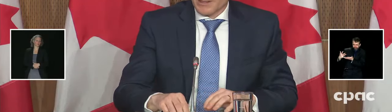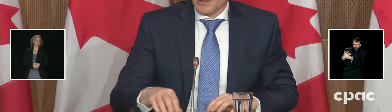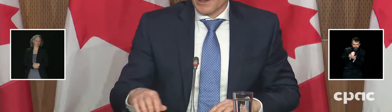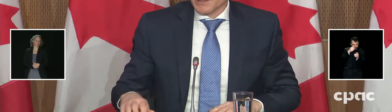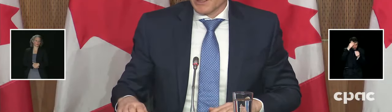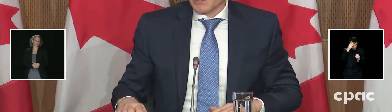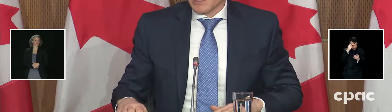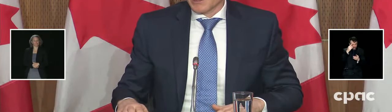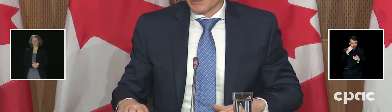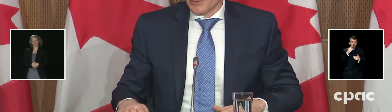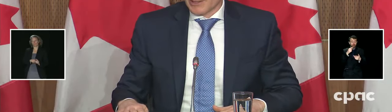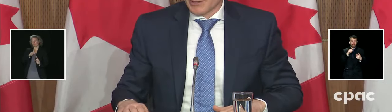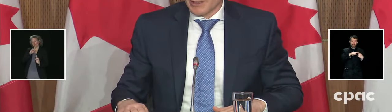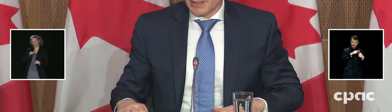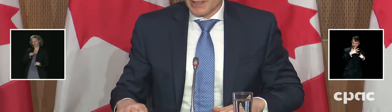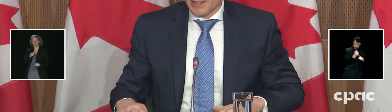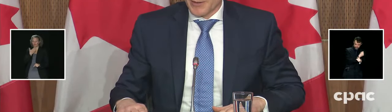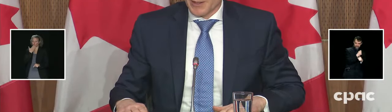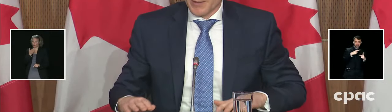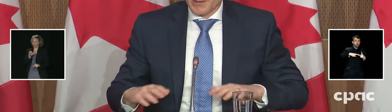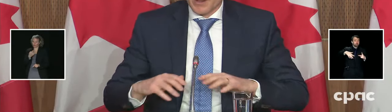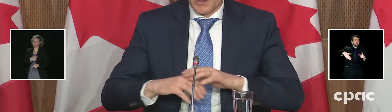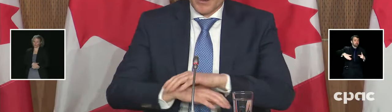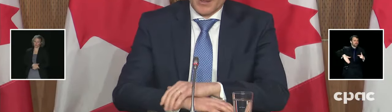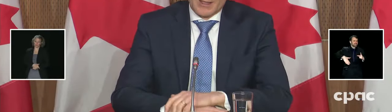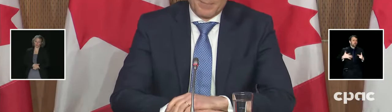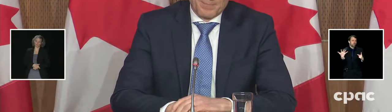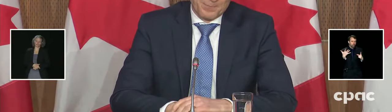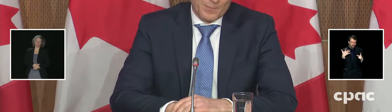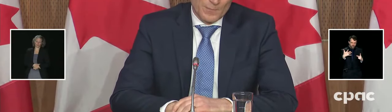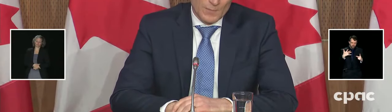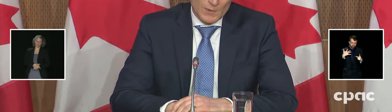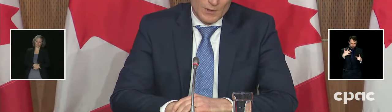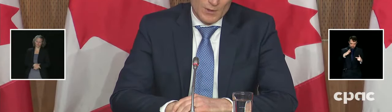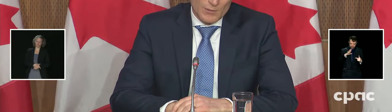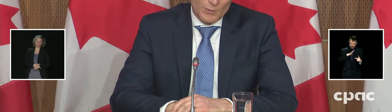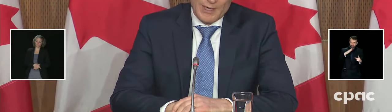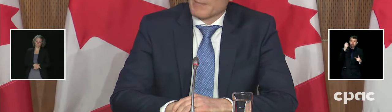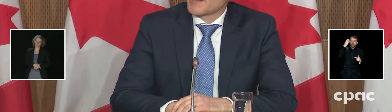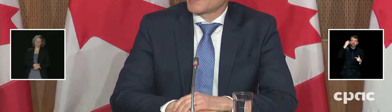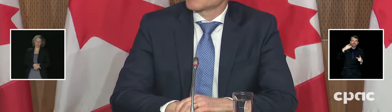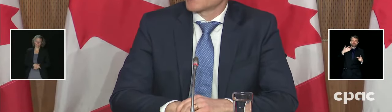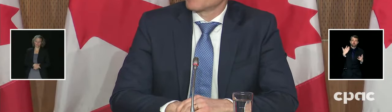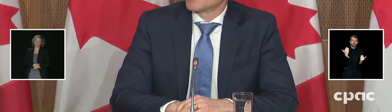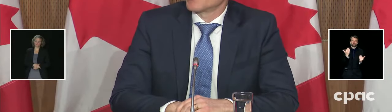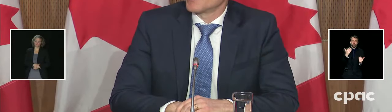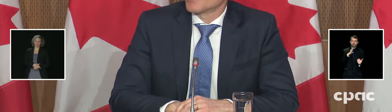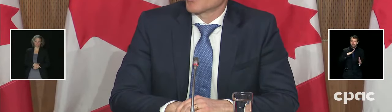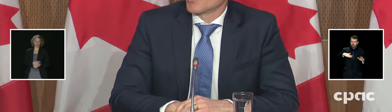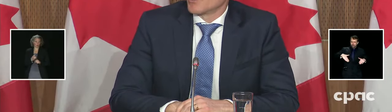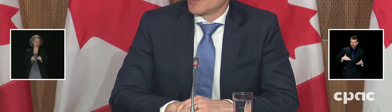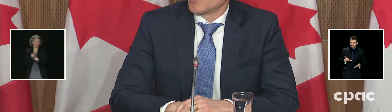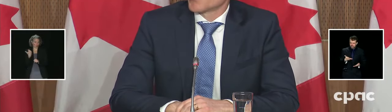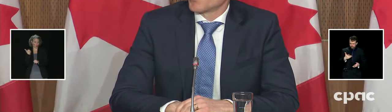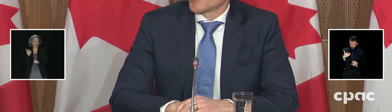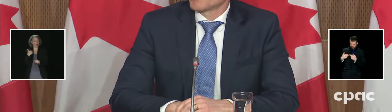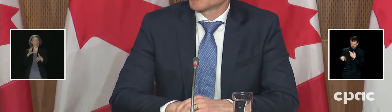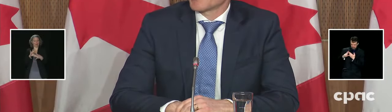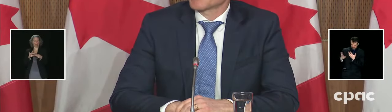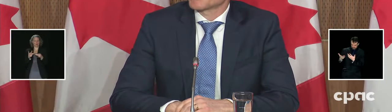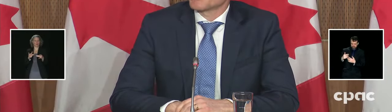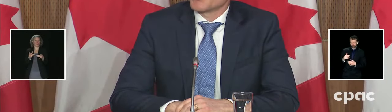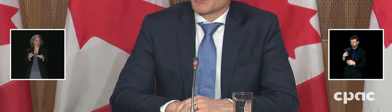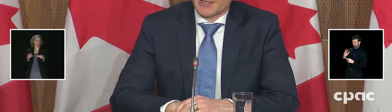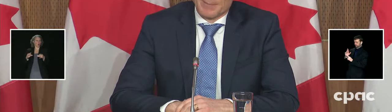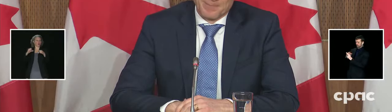Yeah, and look, it's an excellent question. I think that our, when I made that statement a year ago, it was with